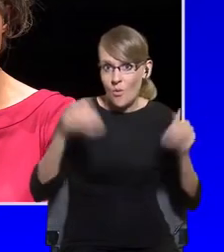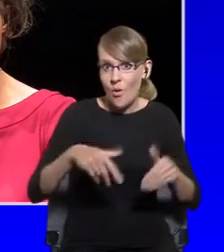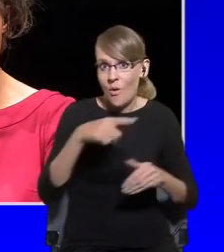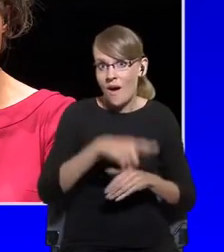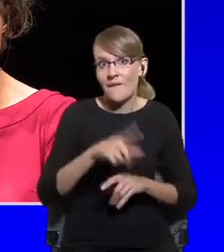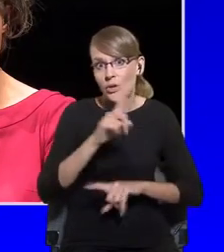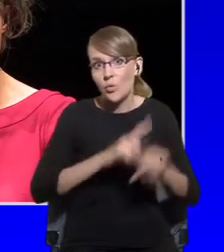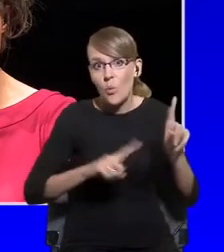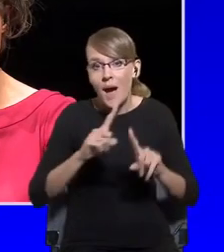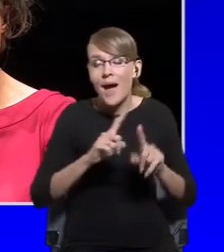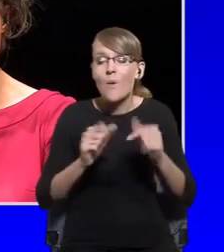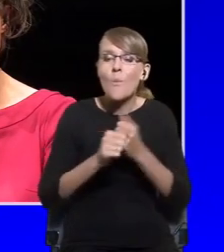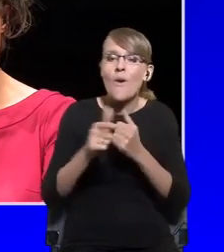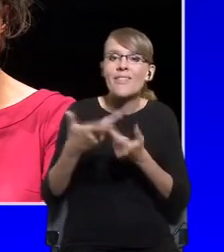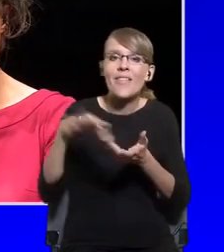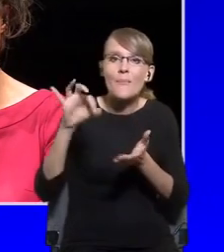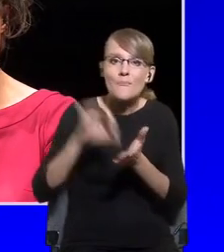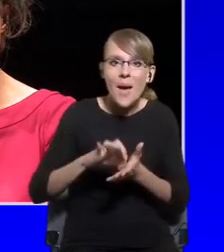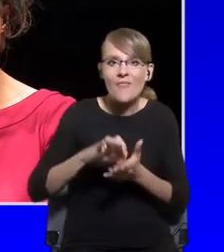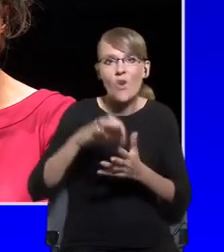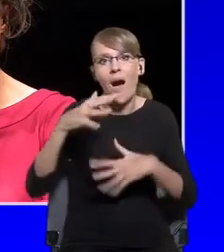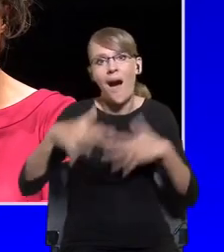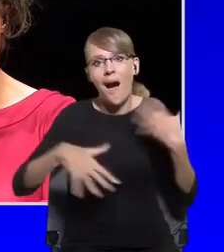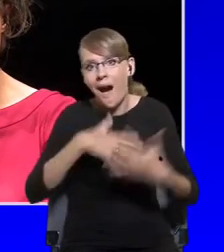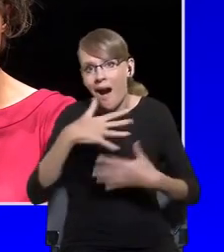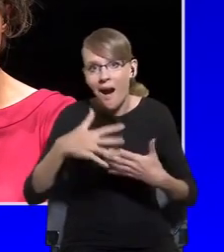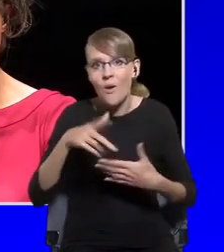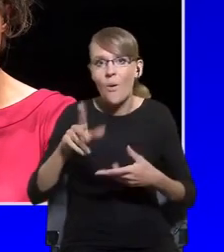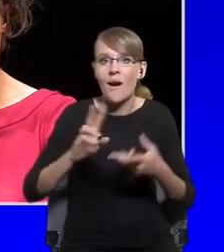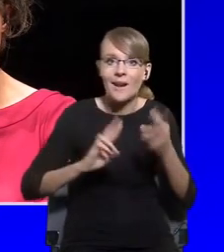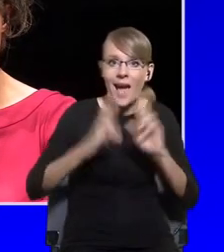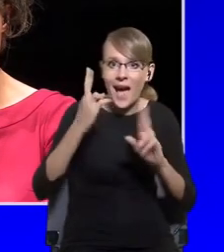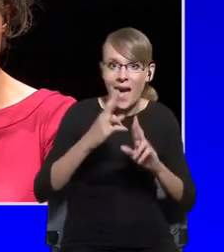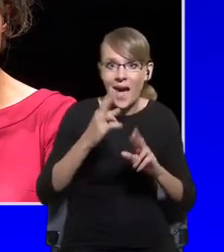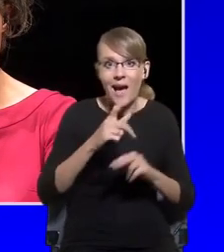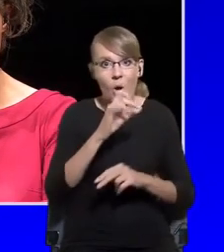about how to deal with COVID or is there anything more to it?